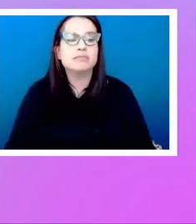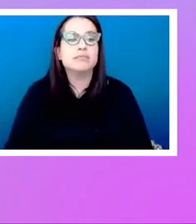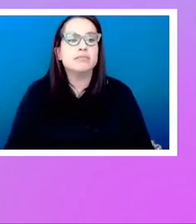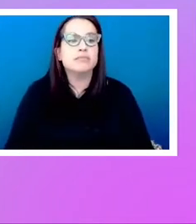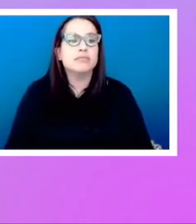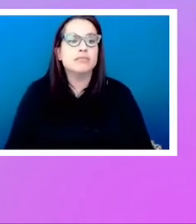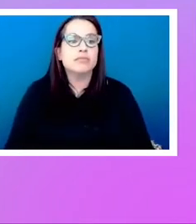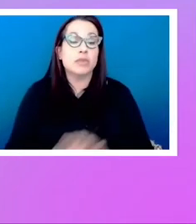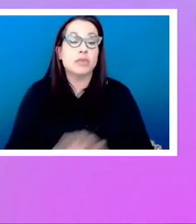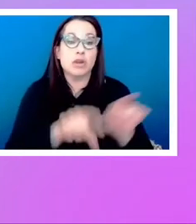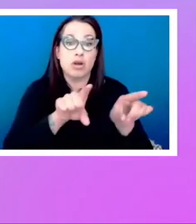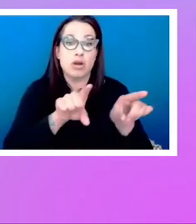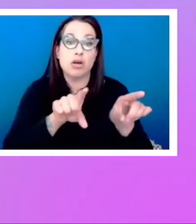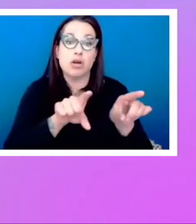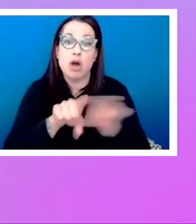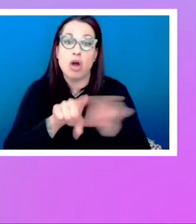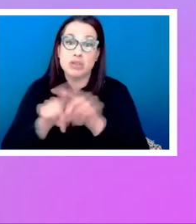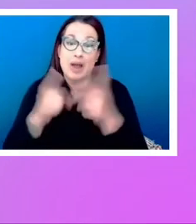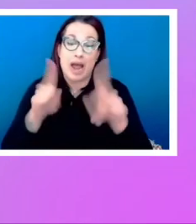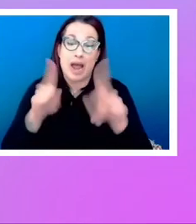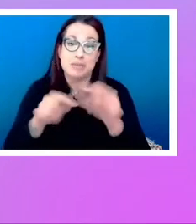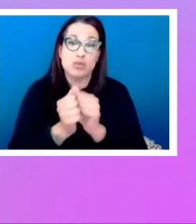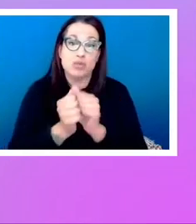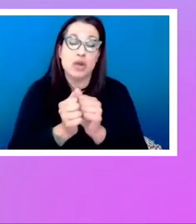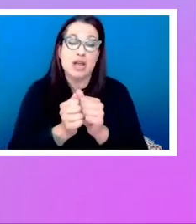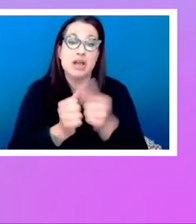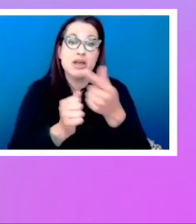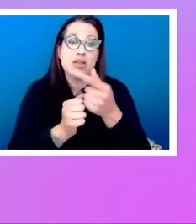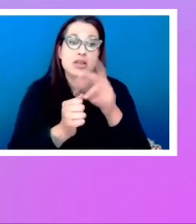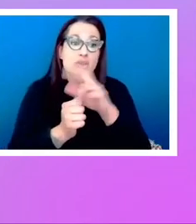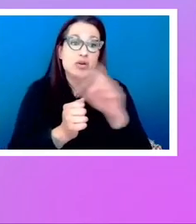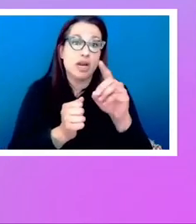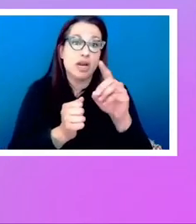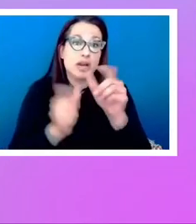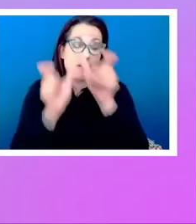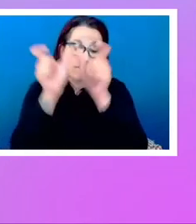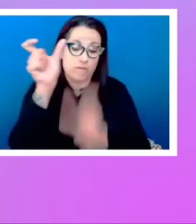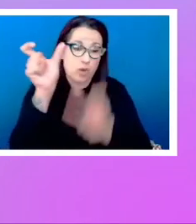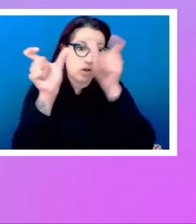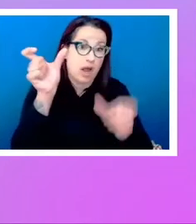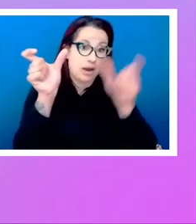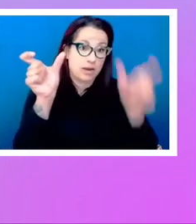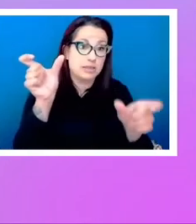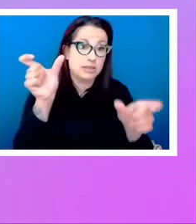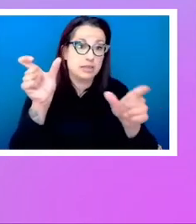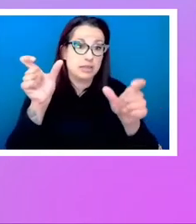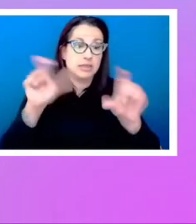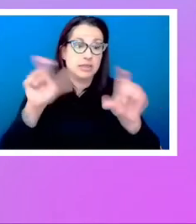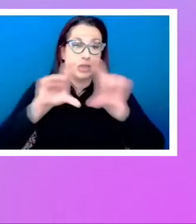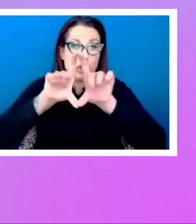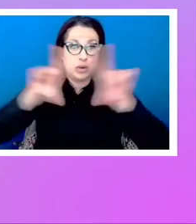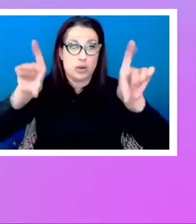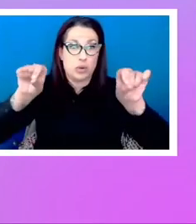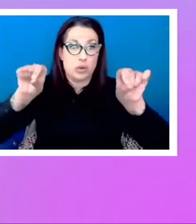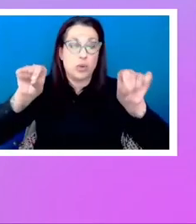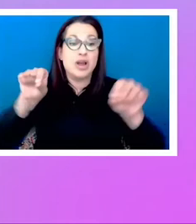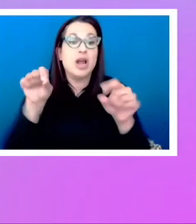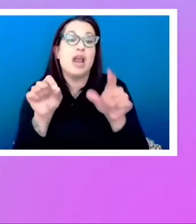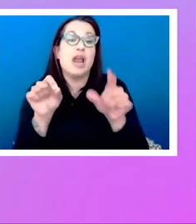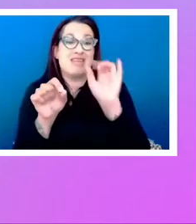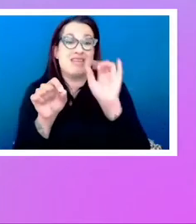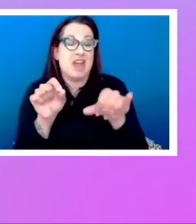also get with grid full height columns, something that we wanted to have for a very long time, which was impossible in the original version.